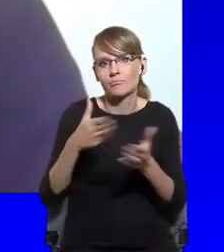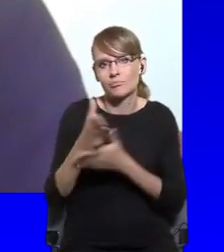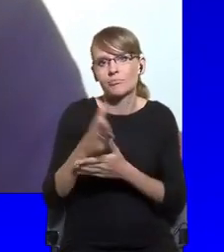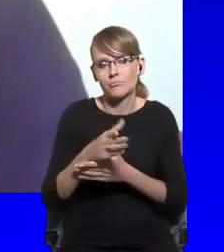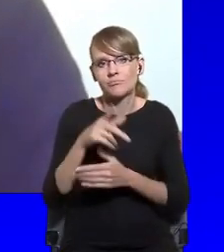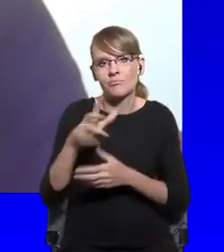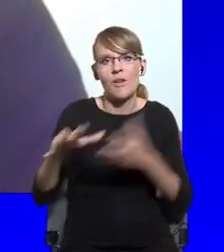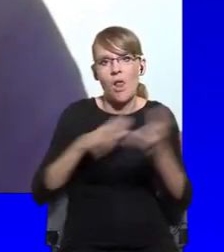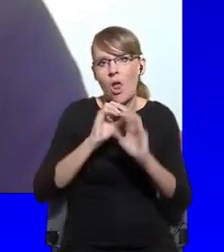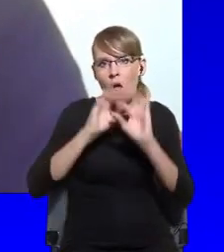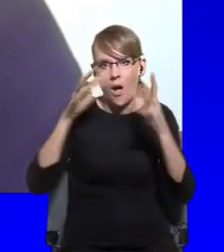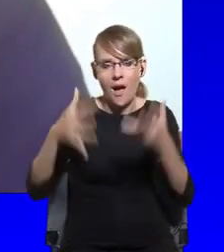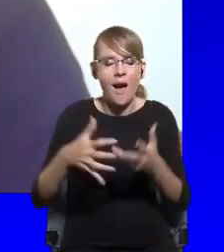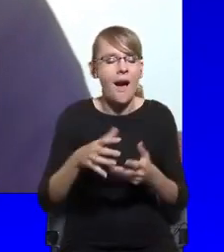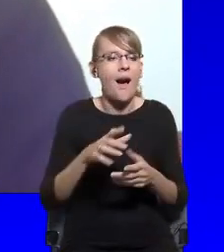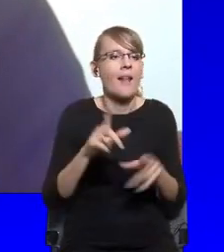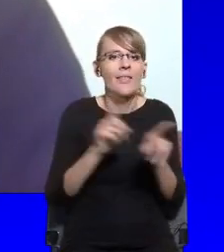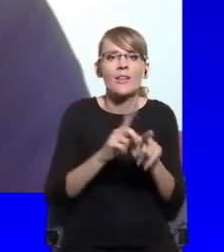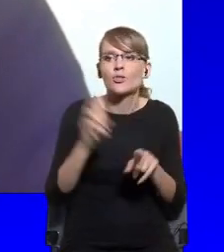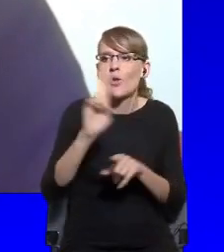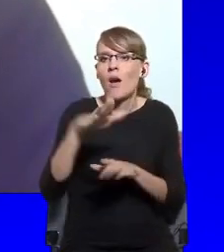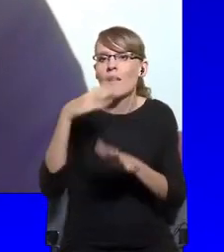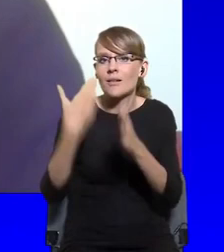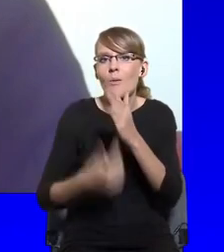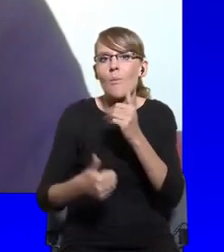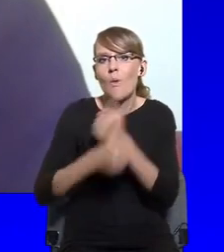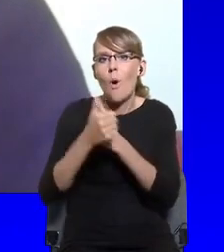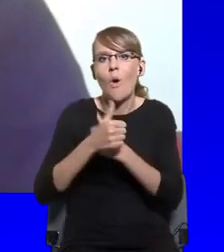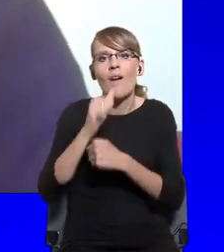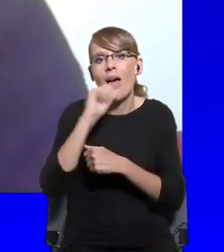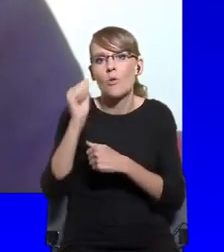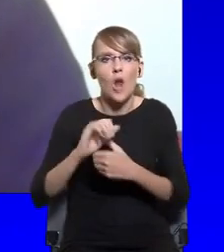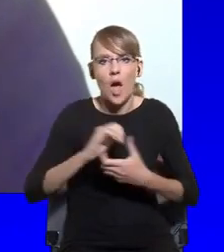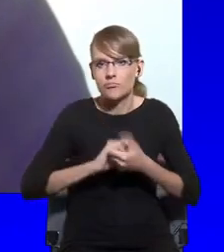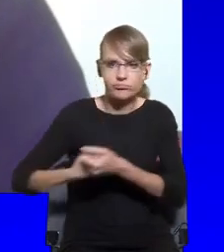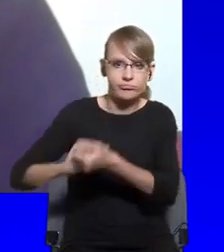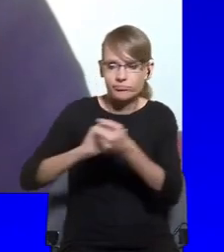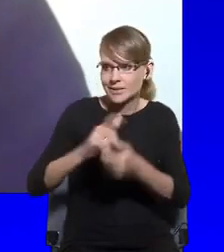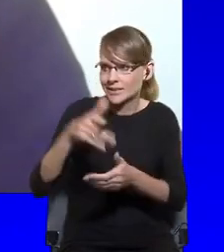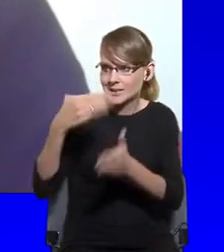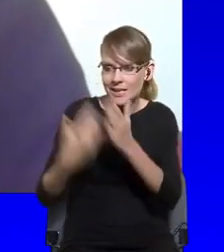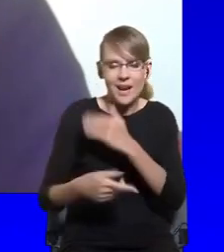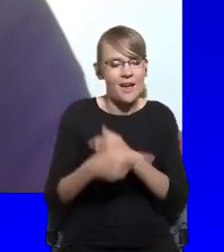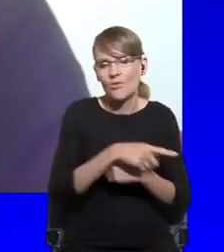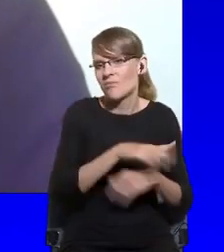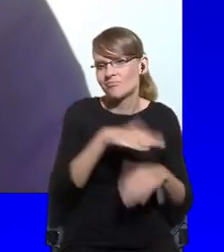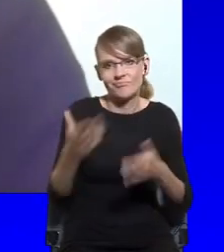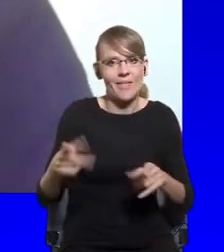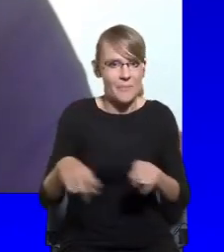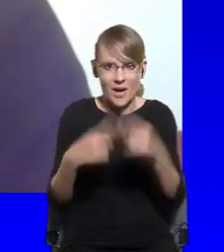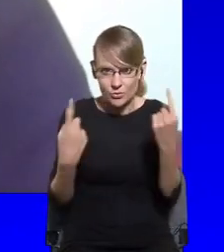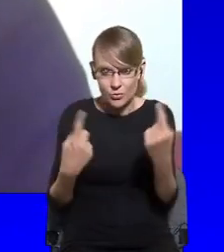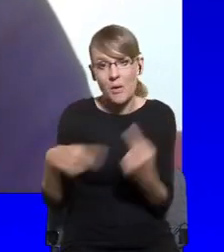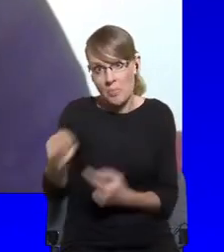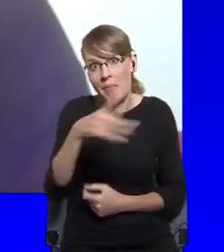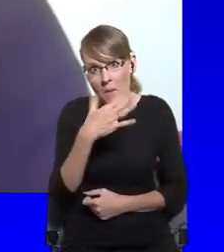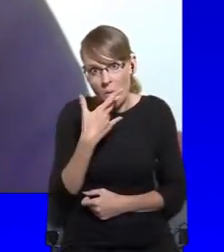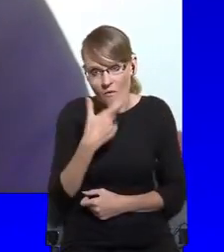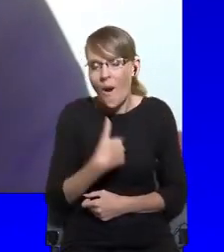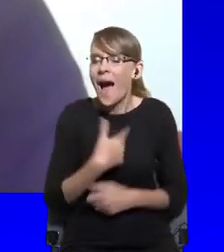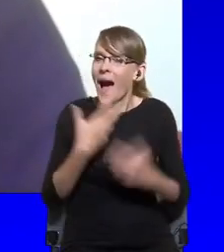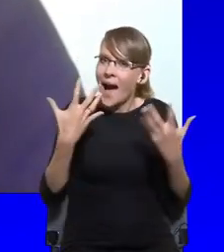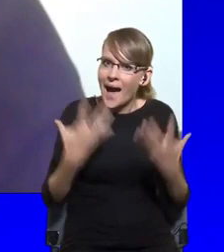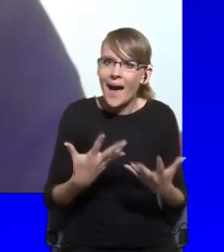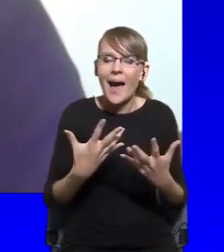integration. Allow me to counter that argument with two different sets of